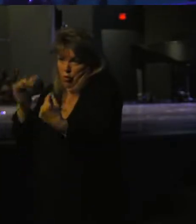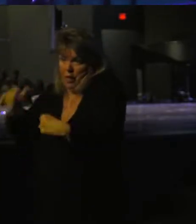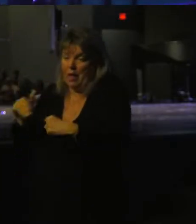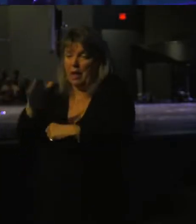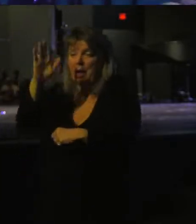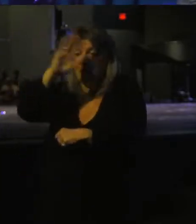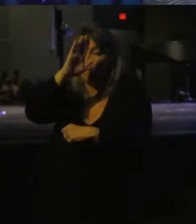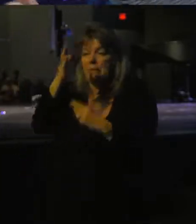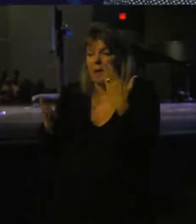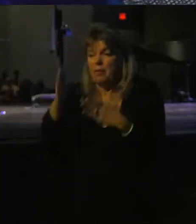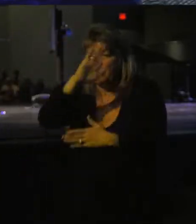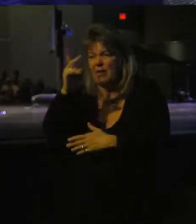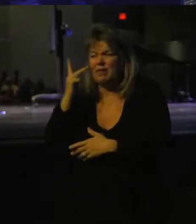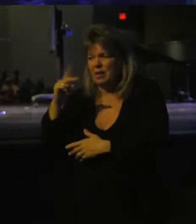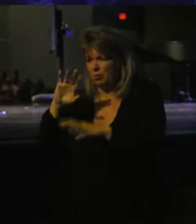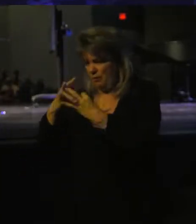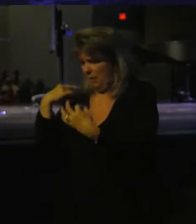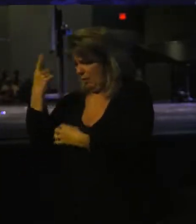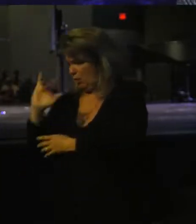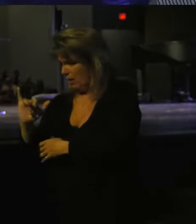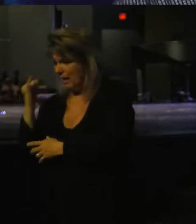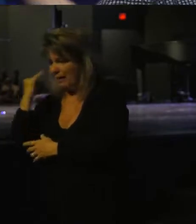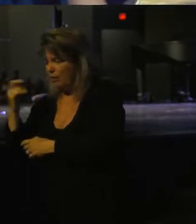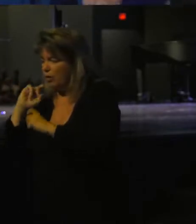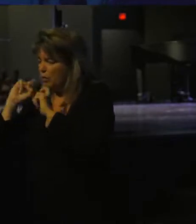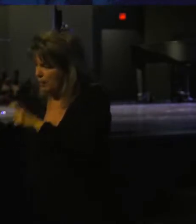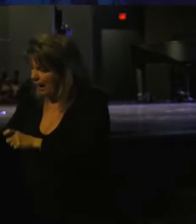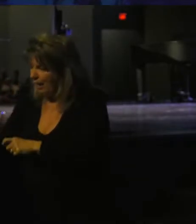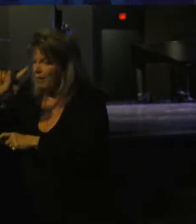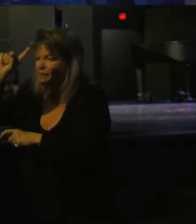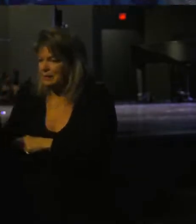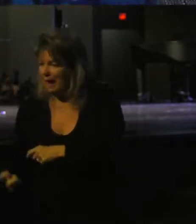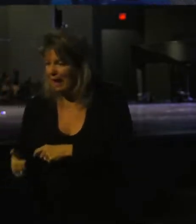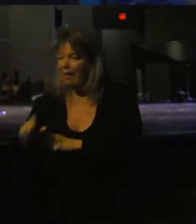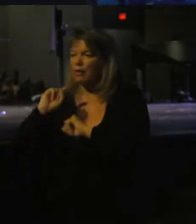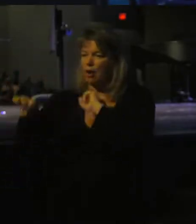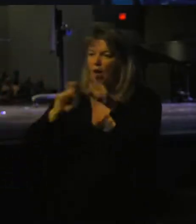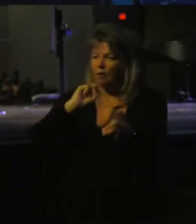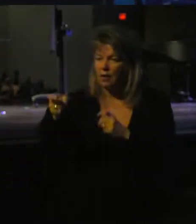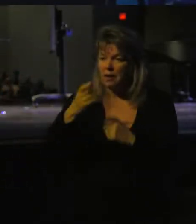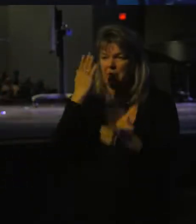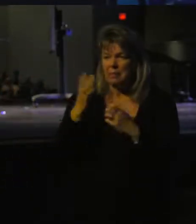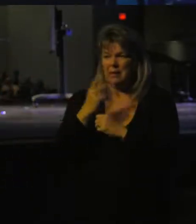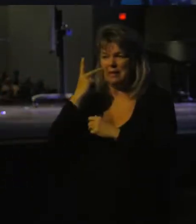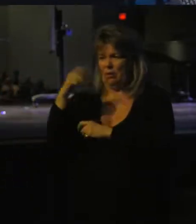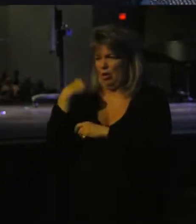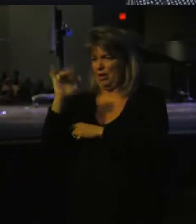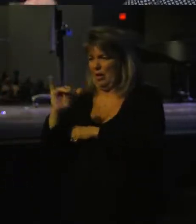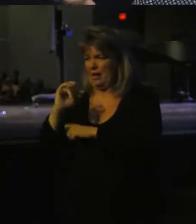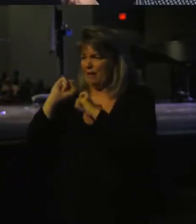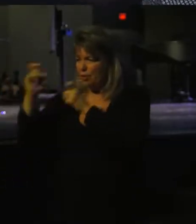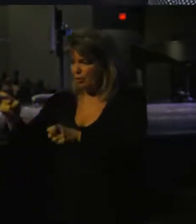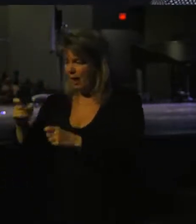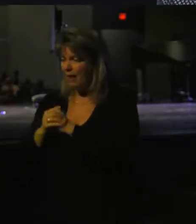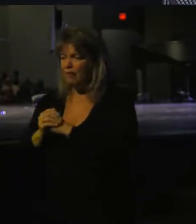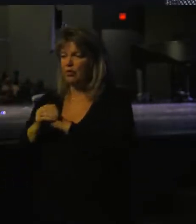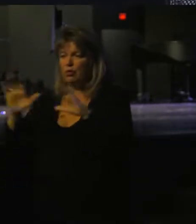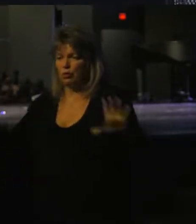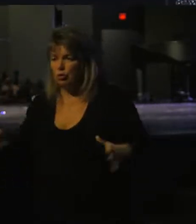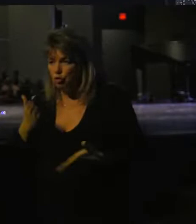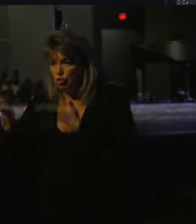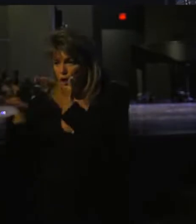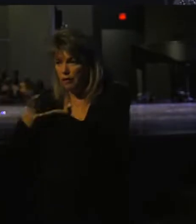never seen what your family would look like if you gave in tithe and offering. Maybe you've never seen what it looked like if you gave in your acts of service.